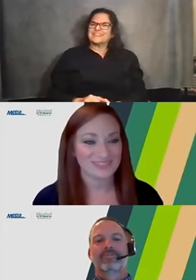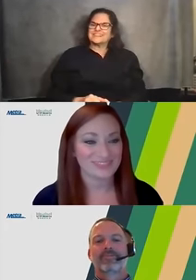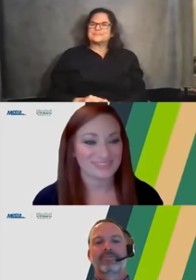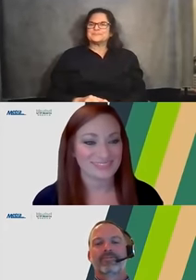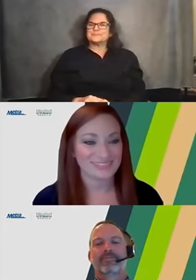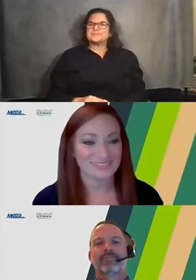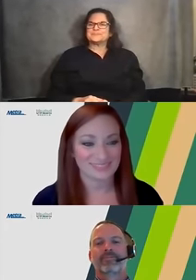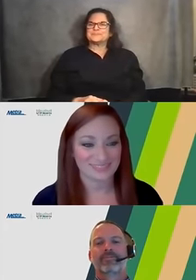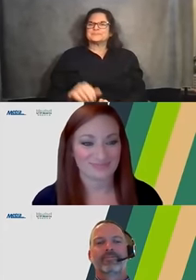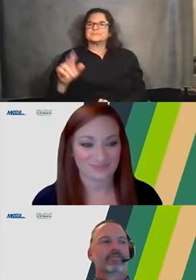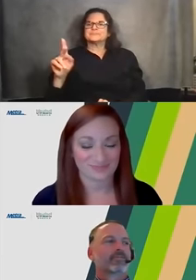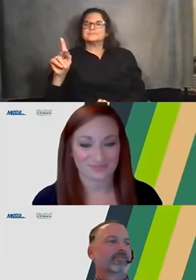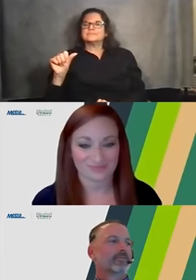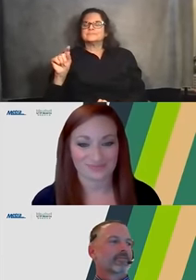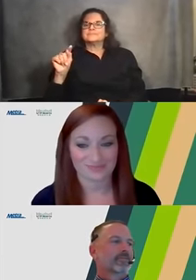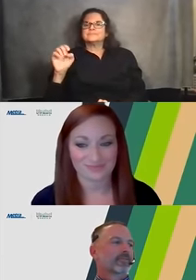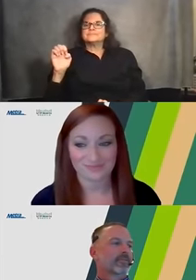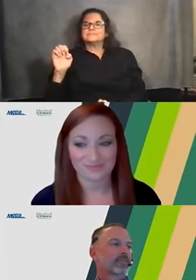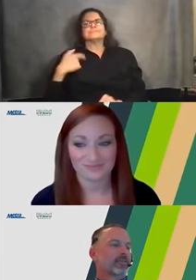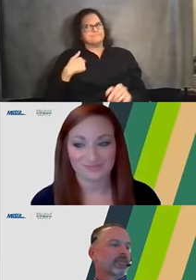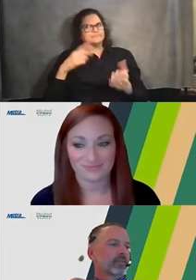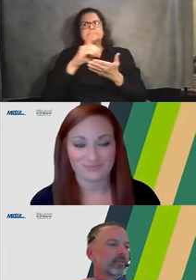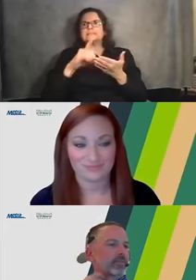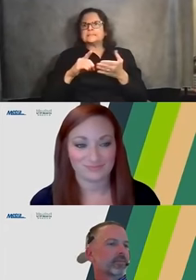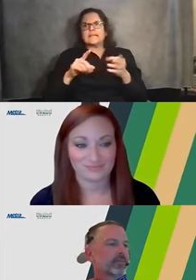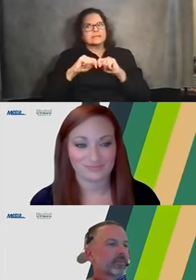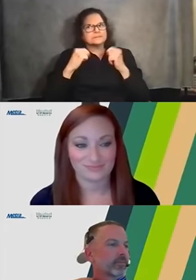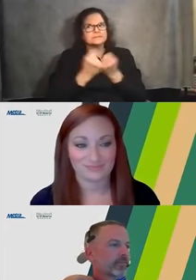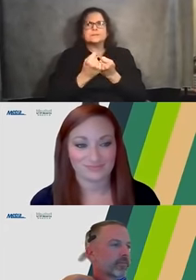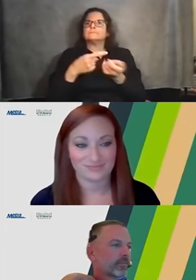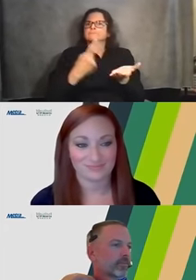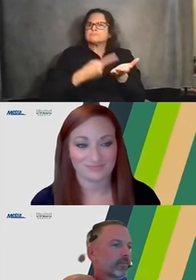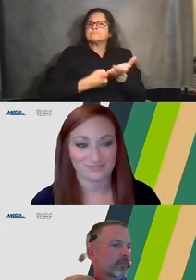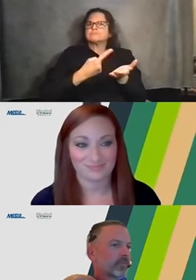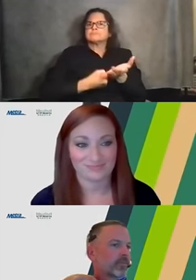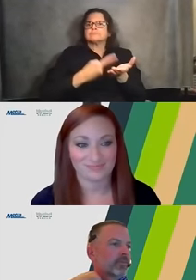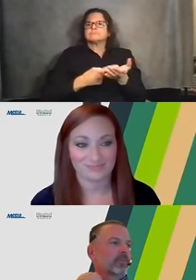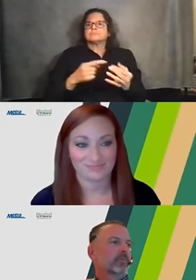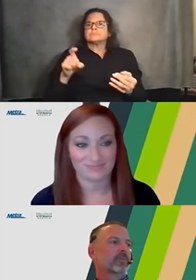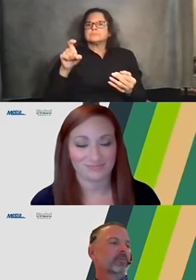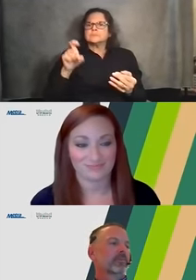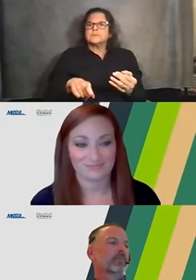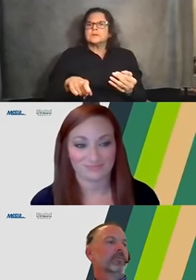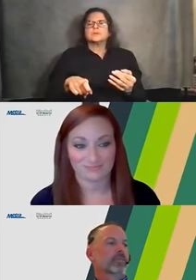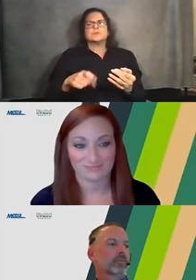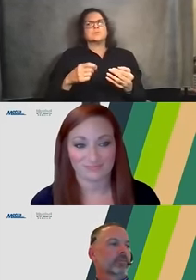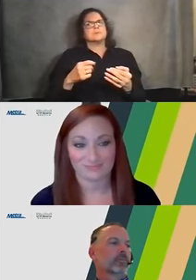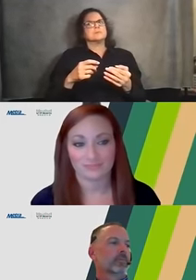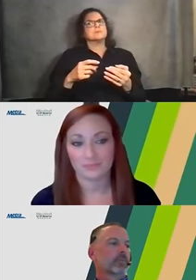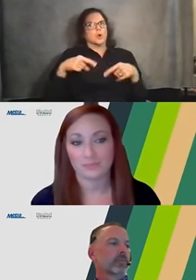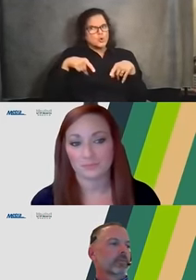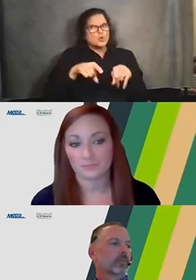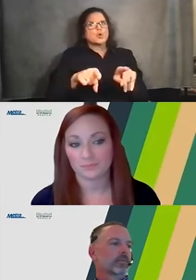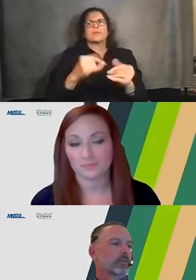The design team gave us some clarification that they really need to sort of finalize this during final design.